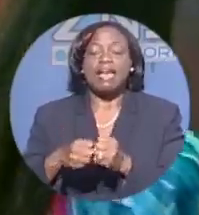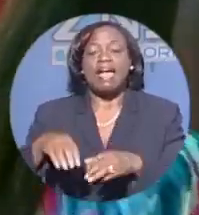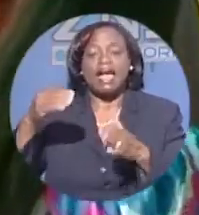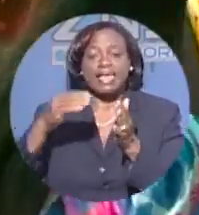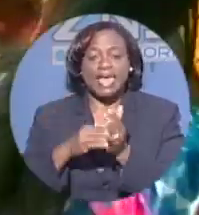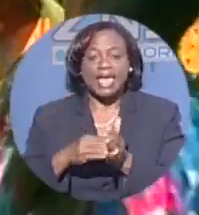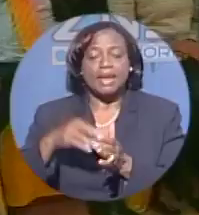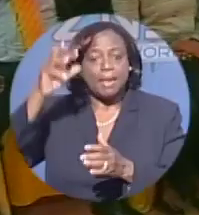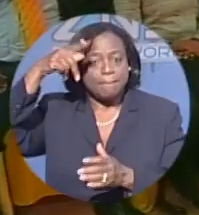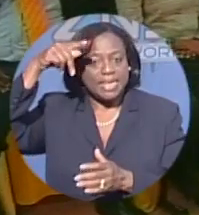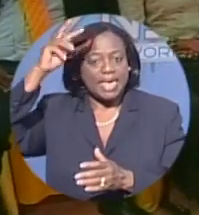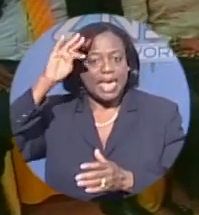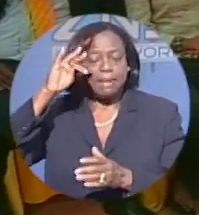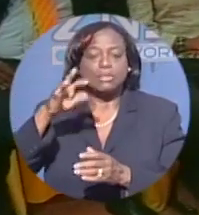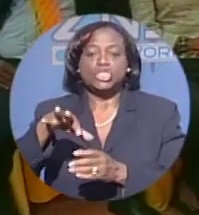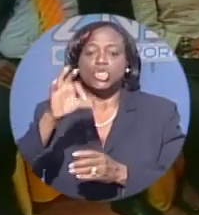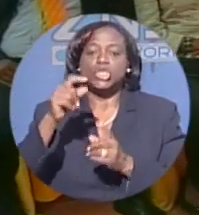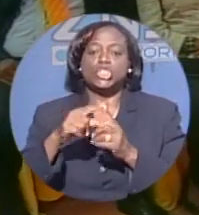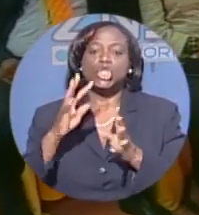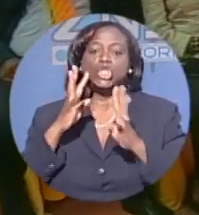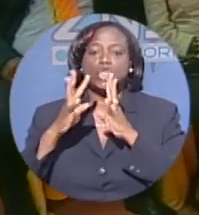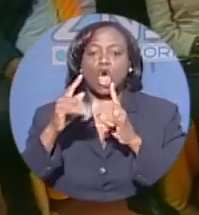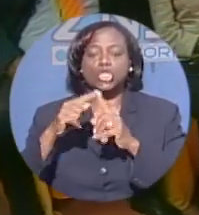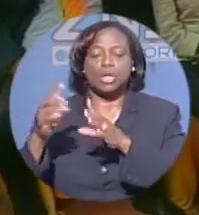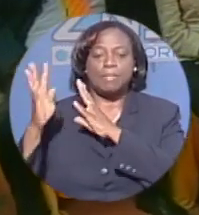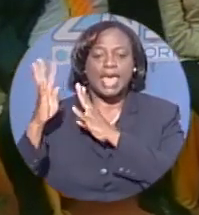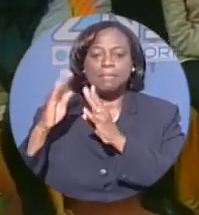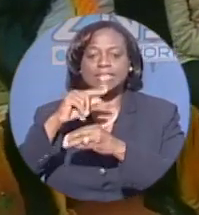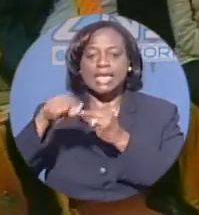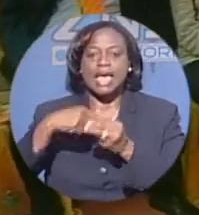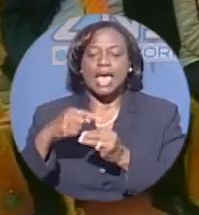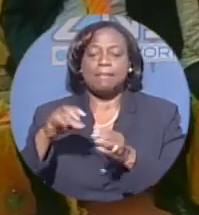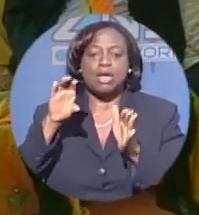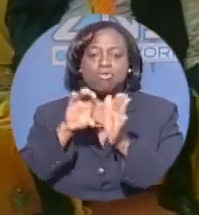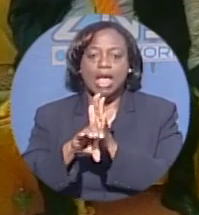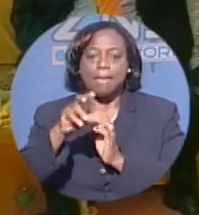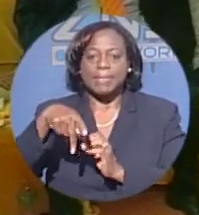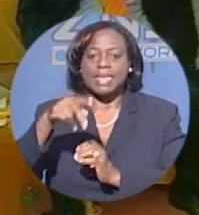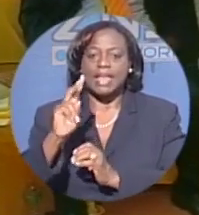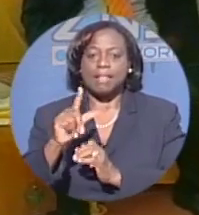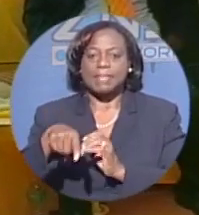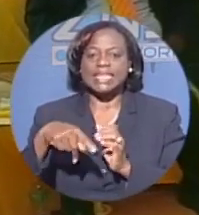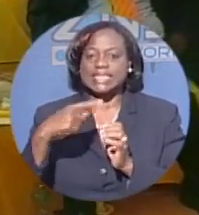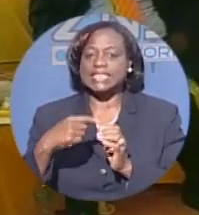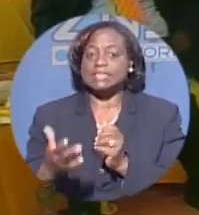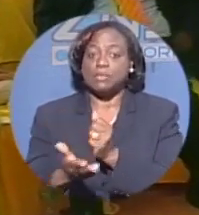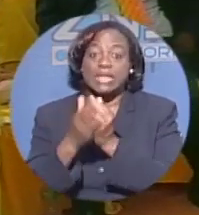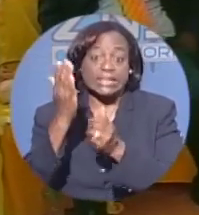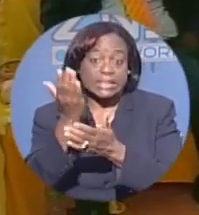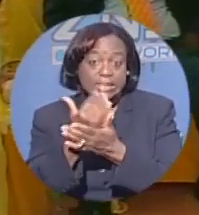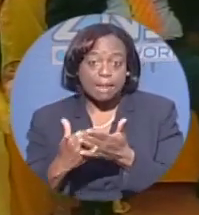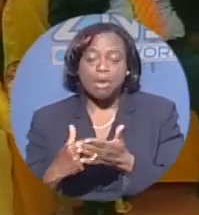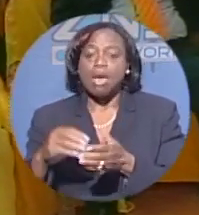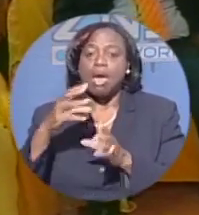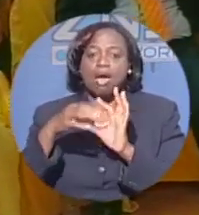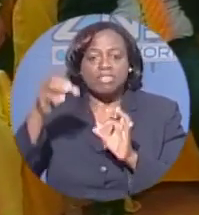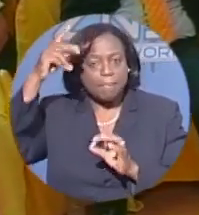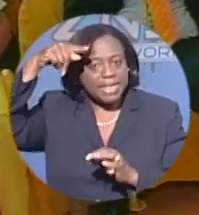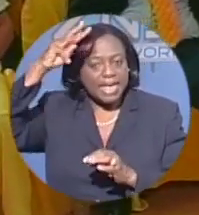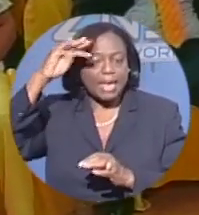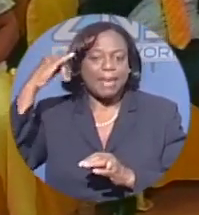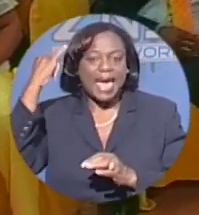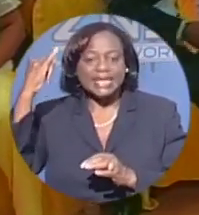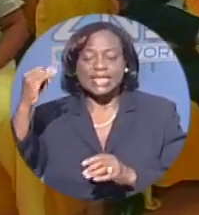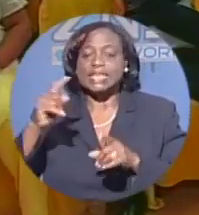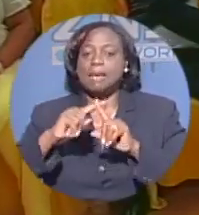finally chosen to speak to Bahamians about crime. Now, the PLP says it will support some of the Prime Minister's ideas, but taken as